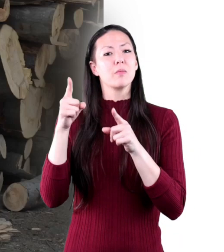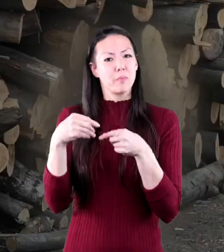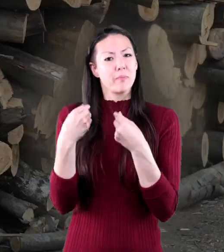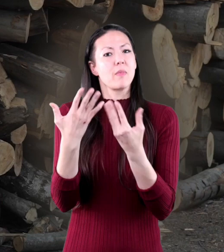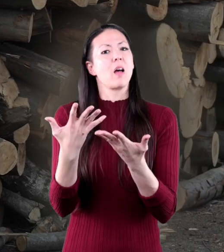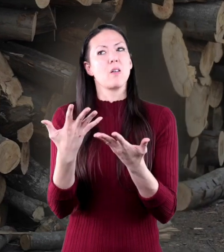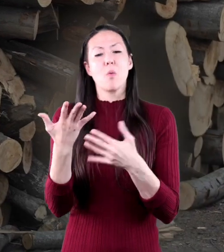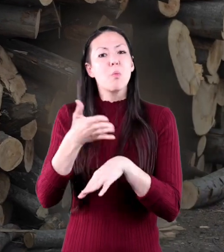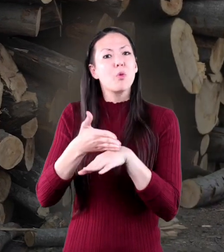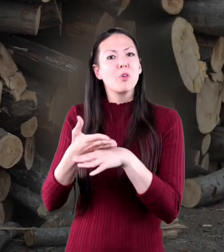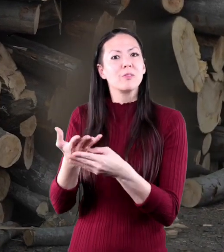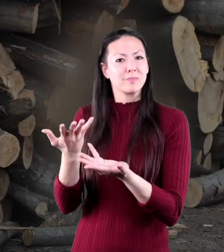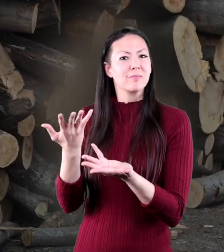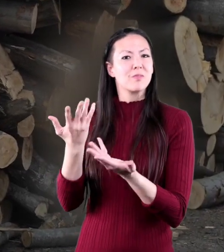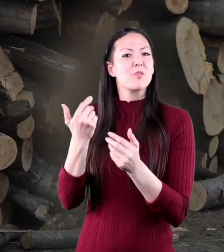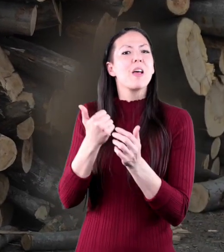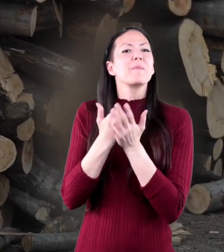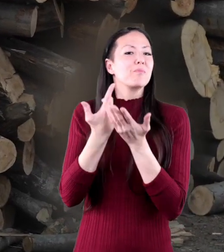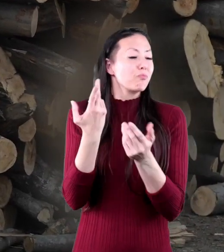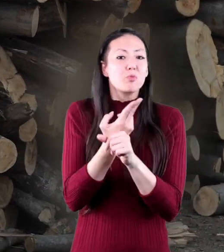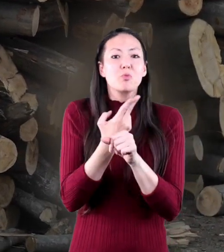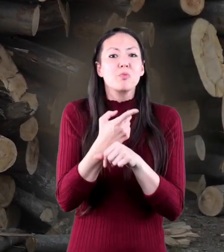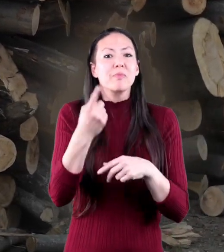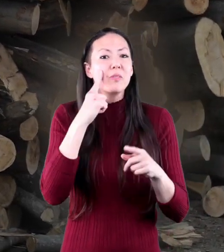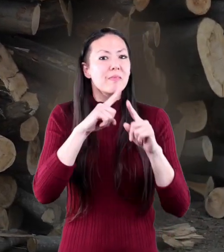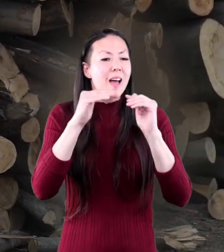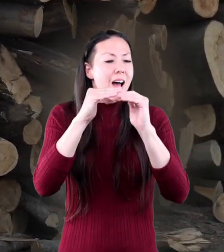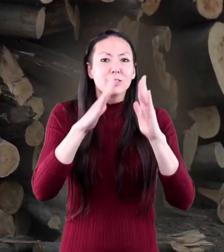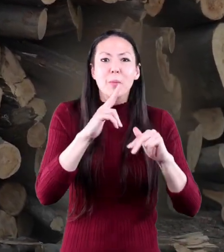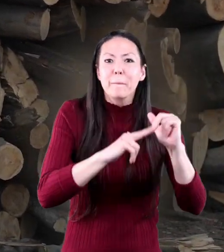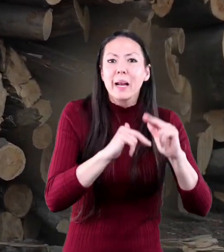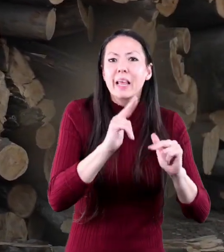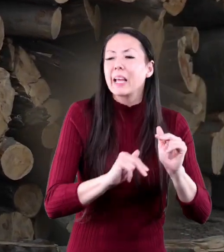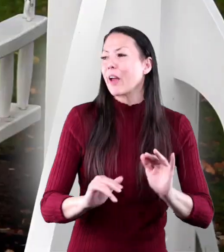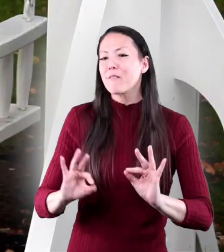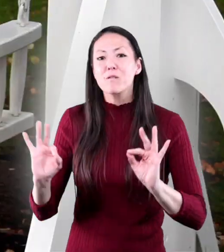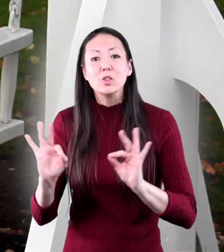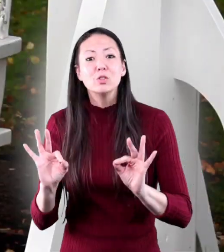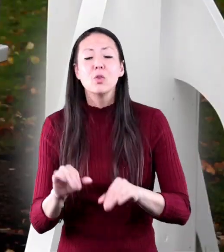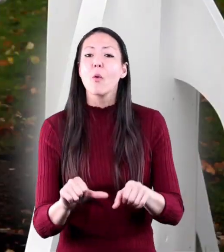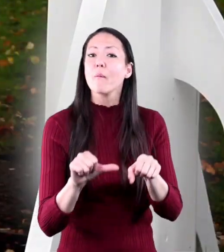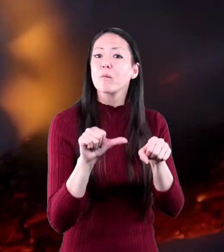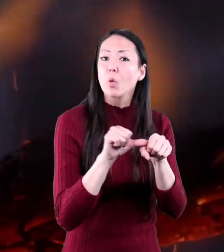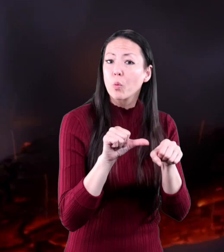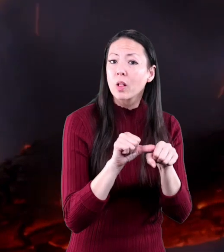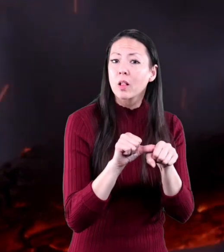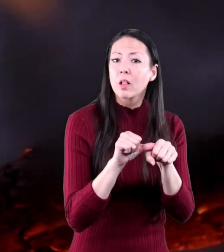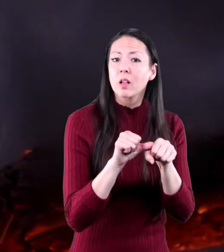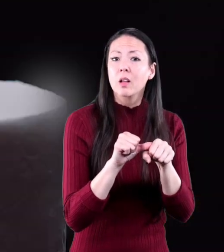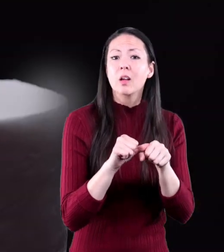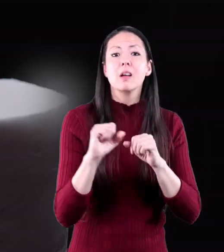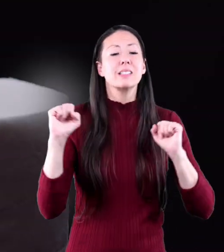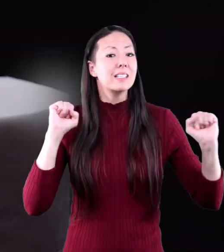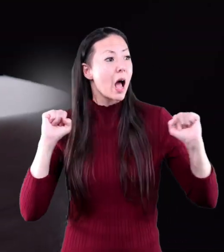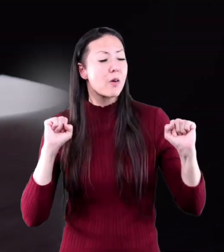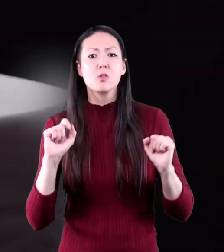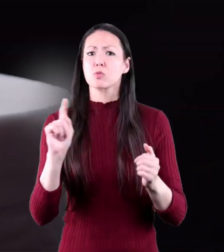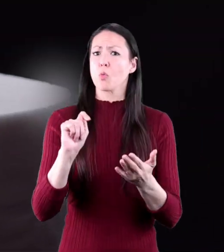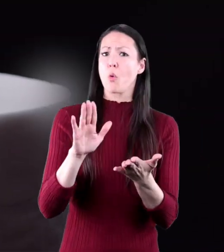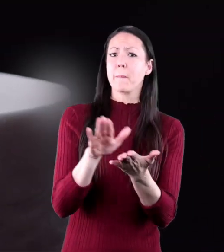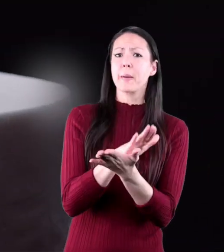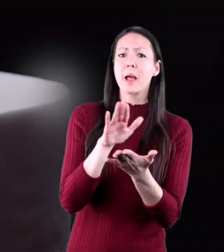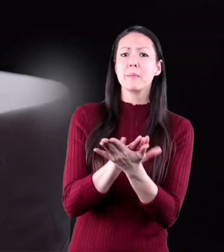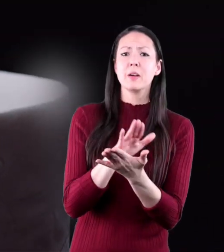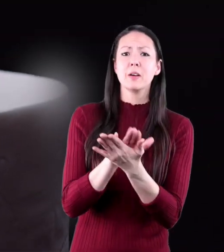They also provide us with wood that humans have used over the years for houses, furniture, fuel, and things like